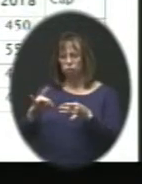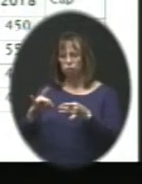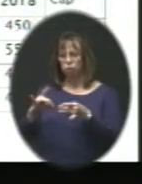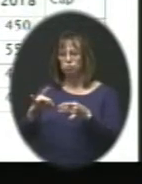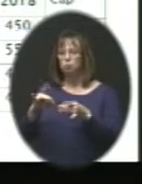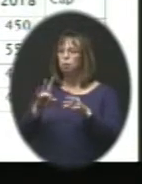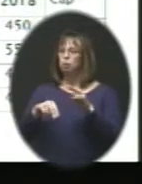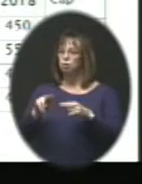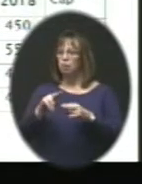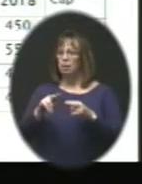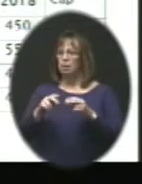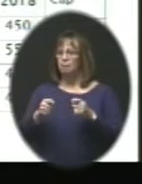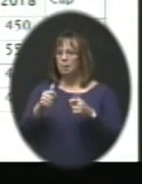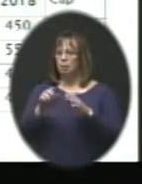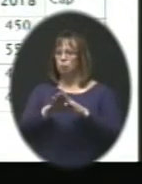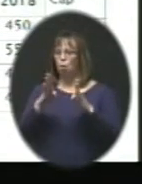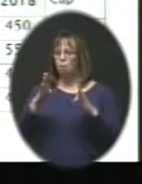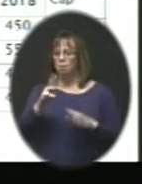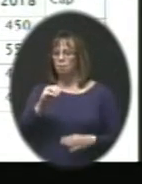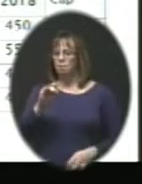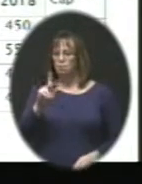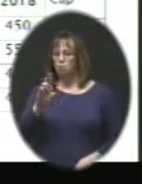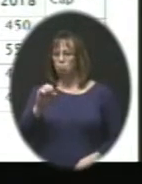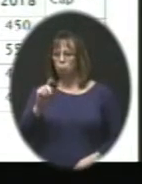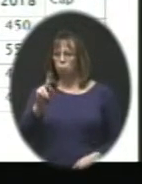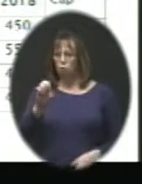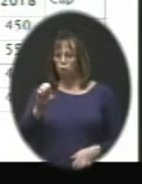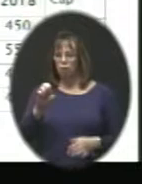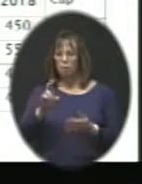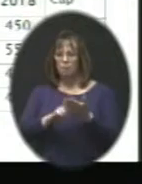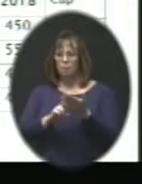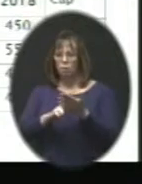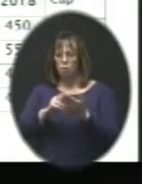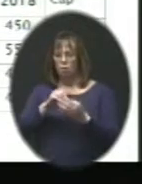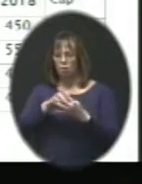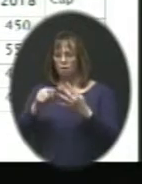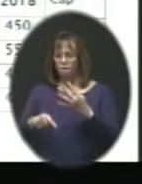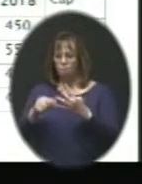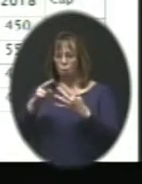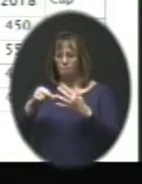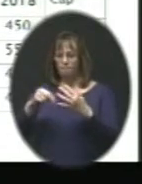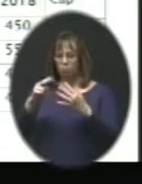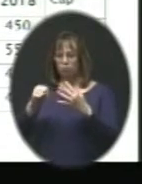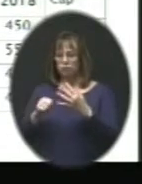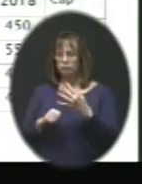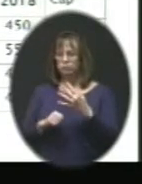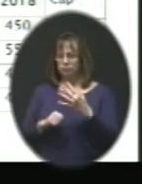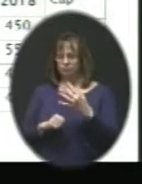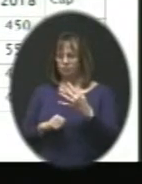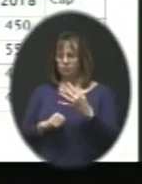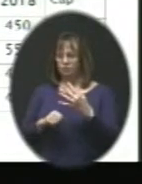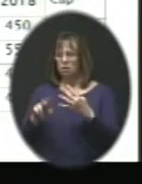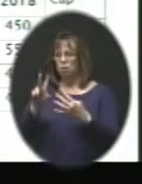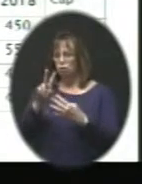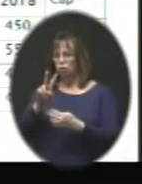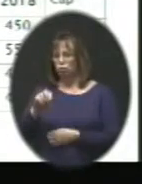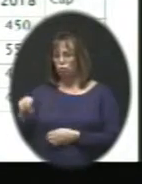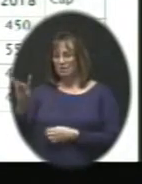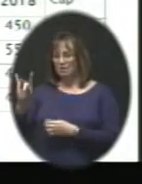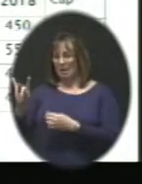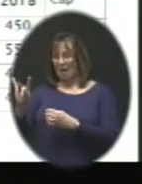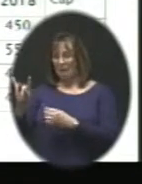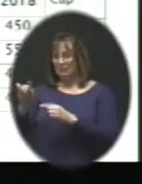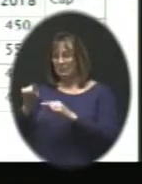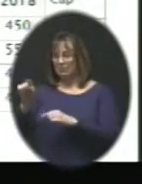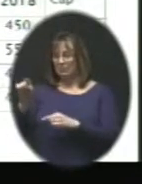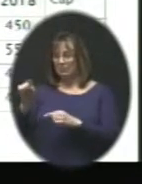Looking immediately at the opening of Millbrook, what's the enrollment going to be at all four buildings? Okay. At 2018, where will we